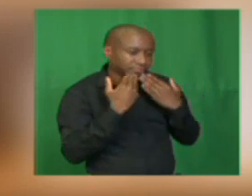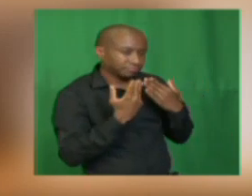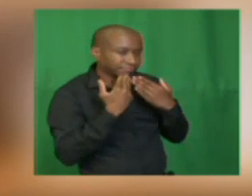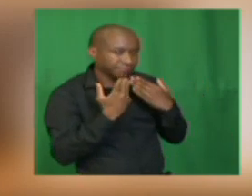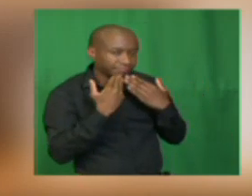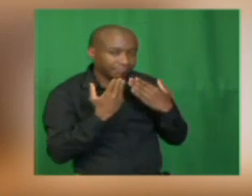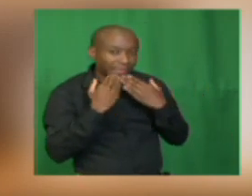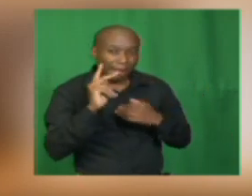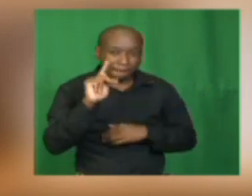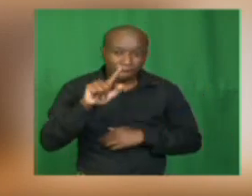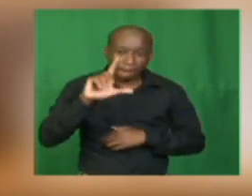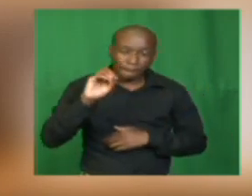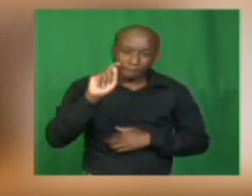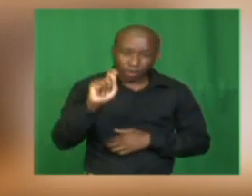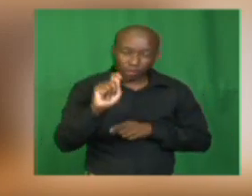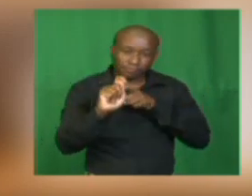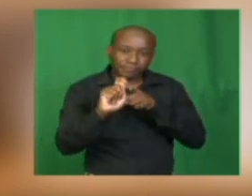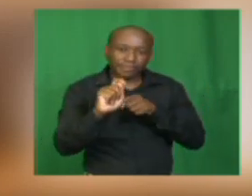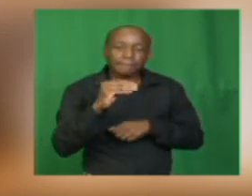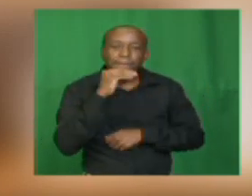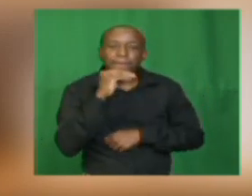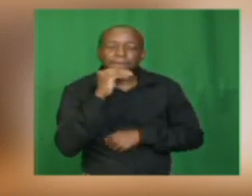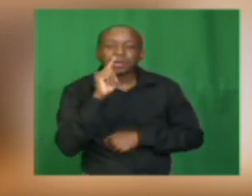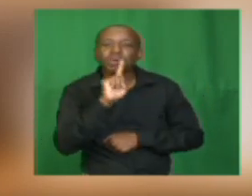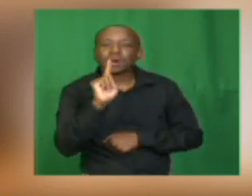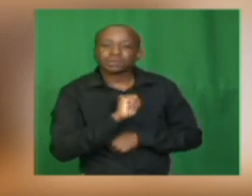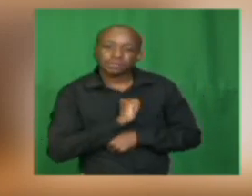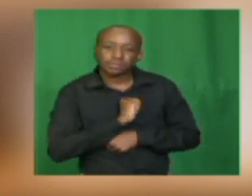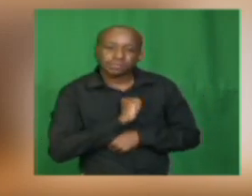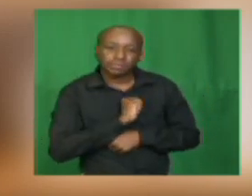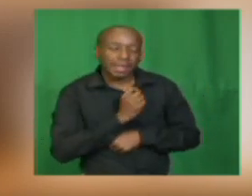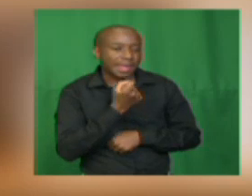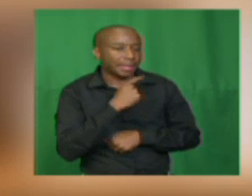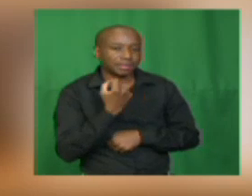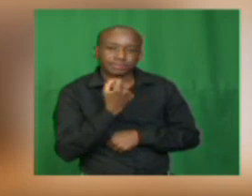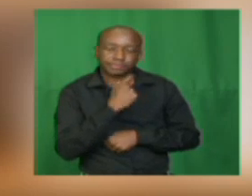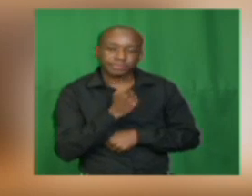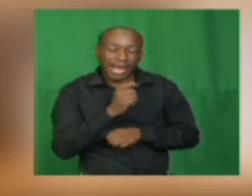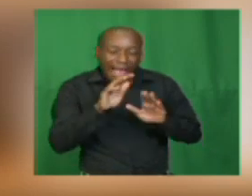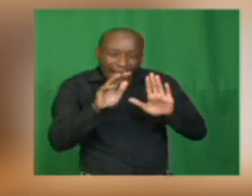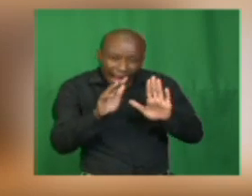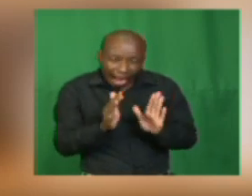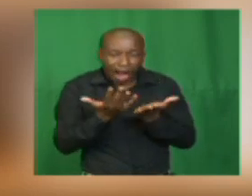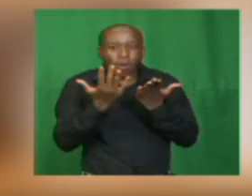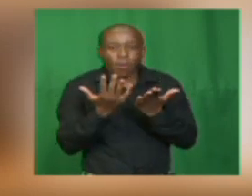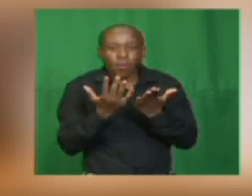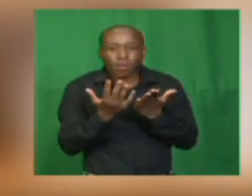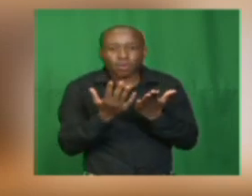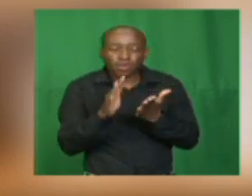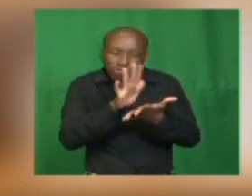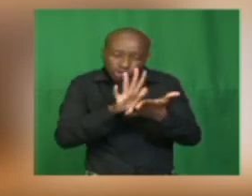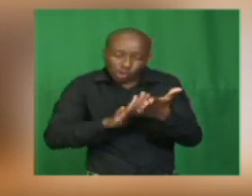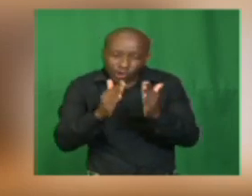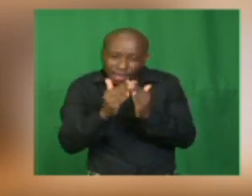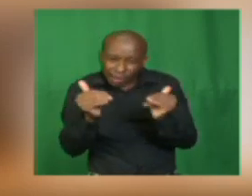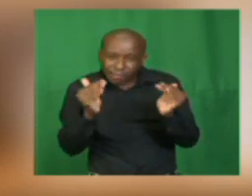plot simply means how the events unfold in